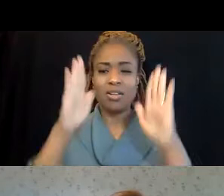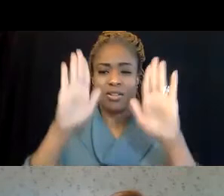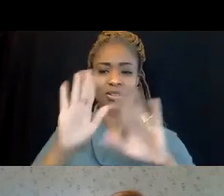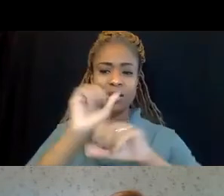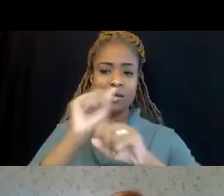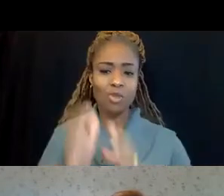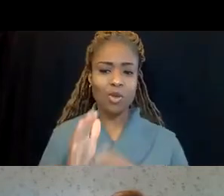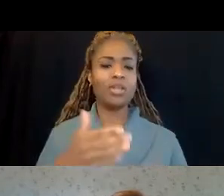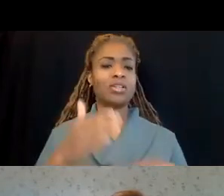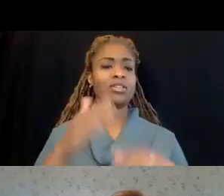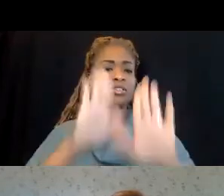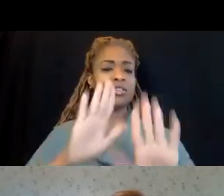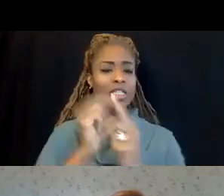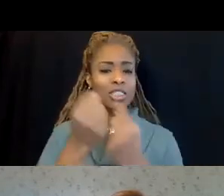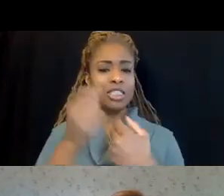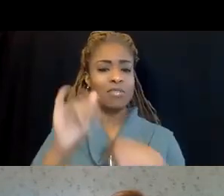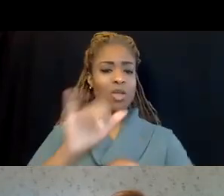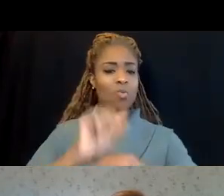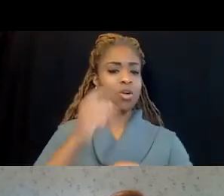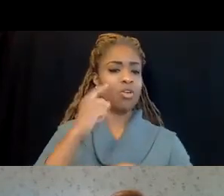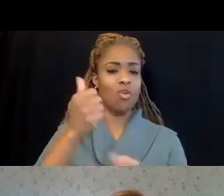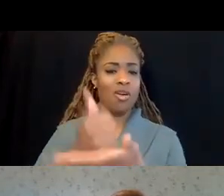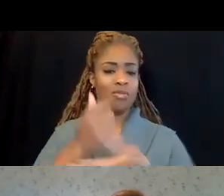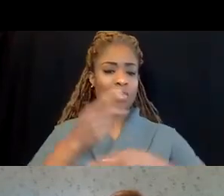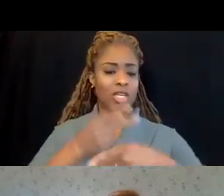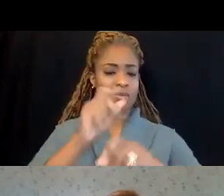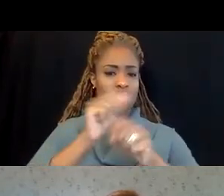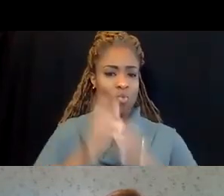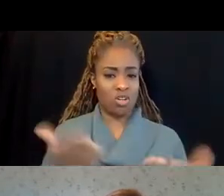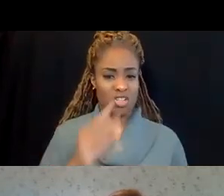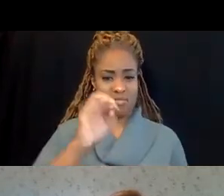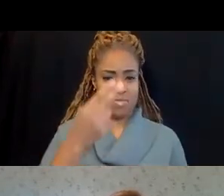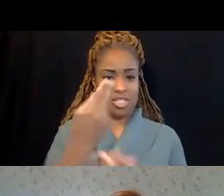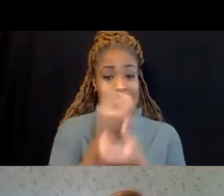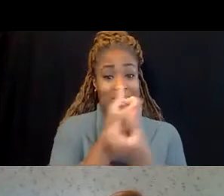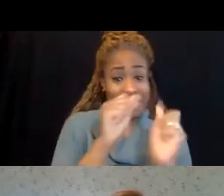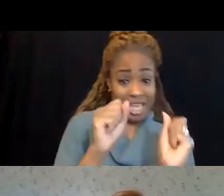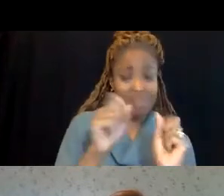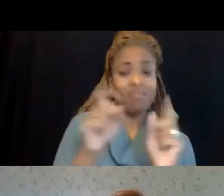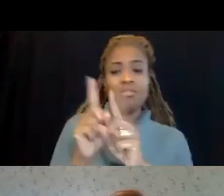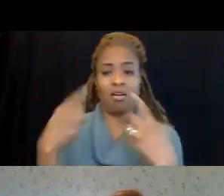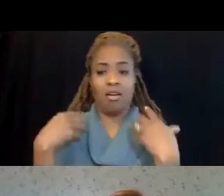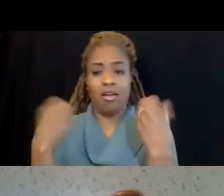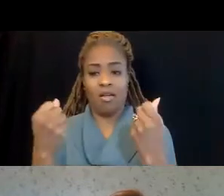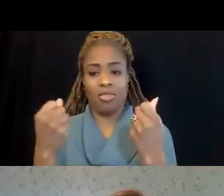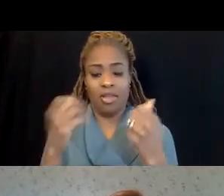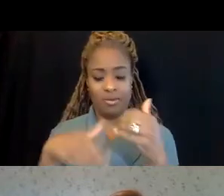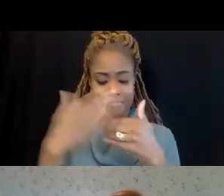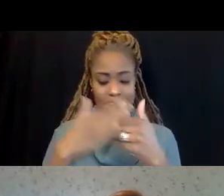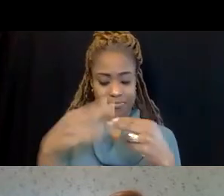that work to help keep workers in Michigan safe and healthy. Next slide.